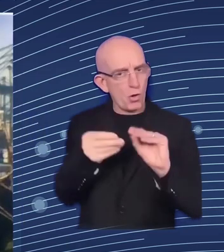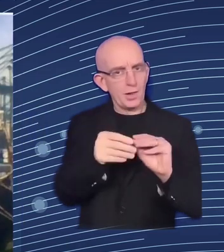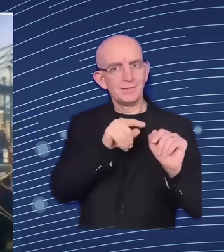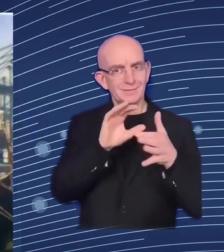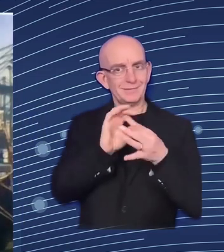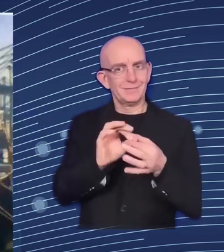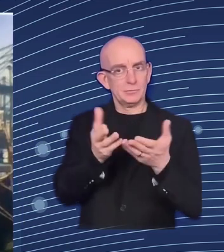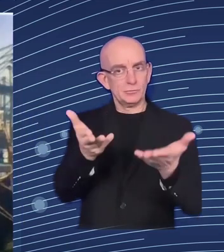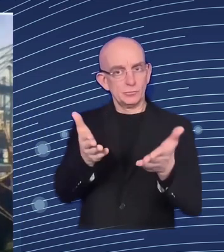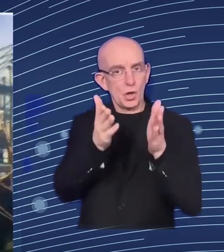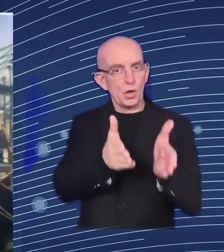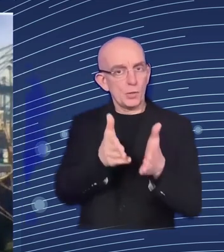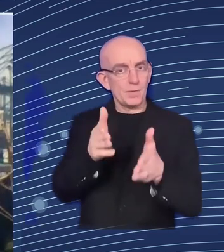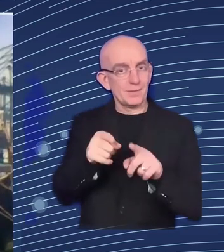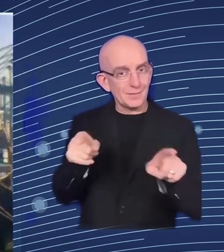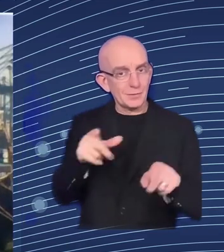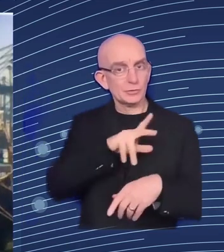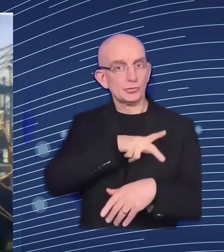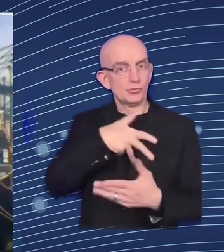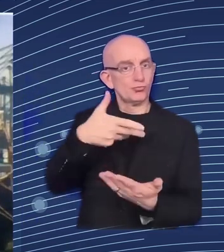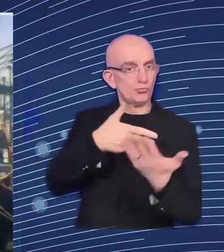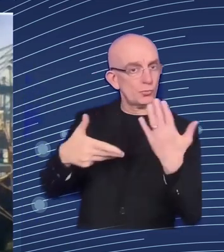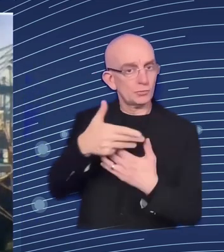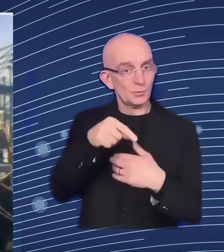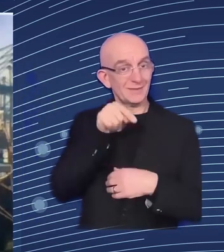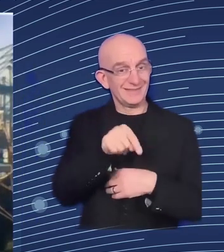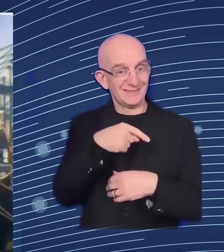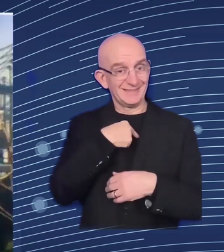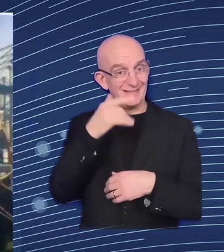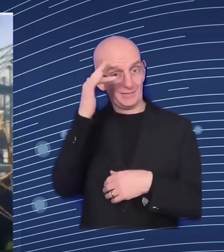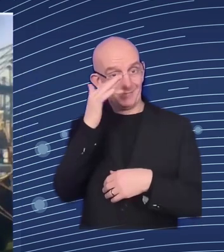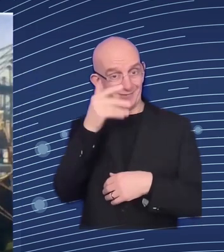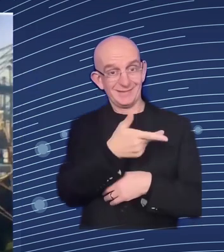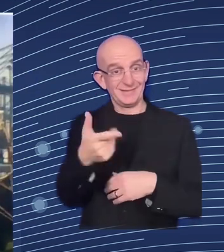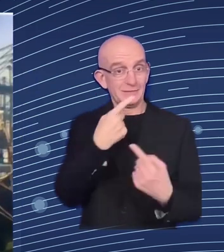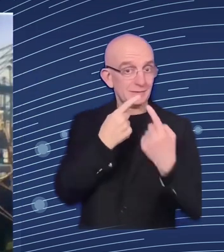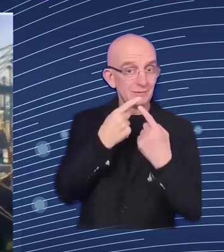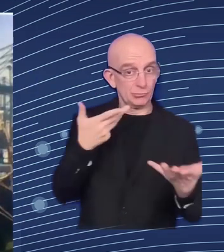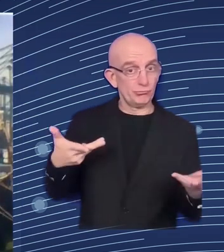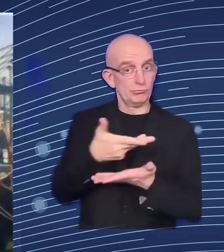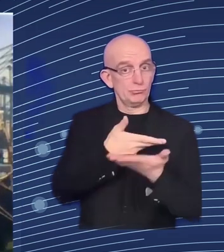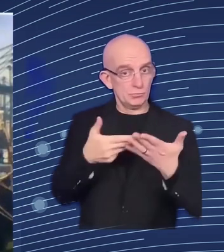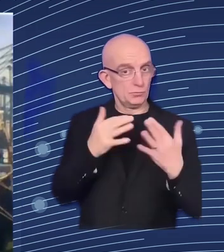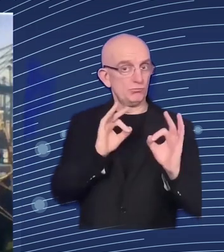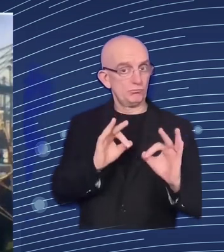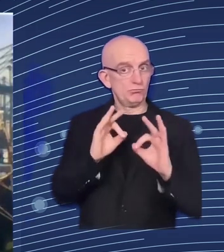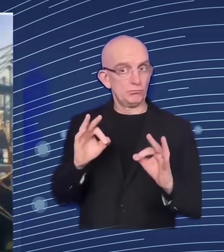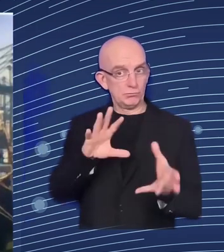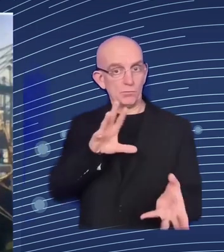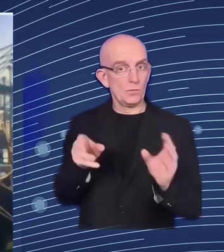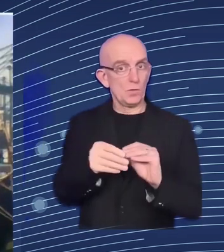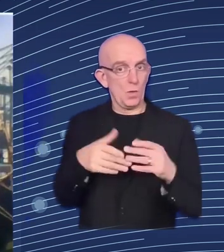in in these discussions we have worked very much with with with all our partners but certainly also pilvi